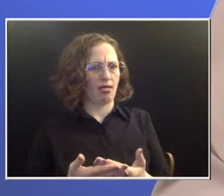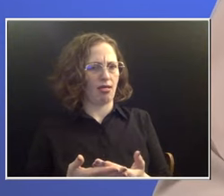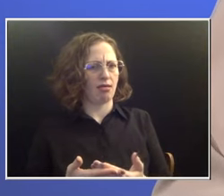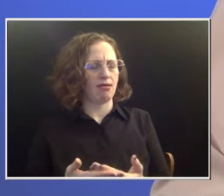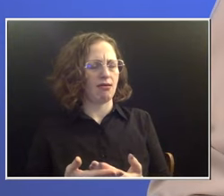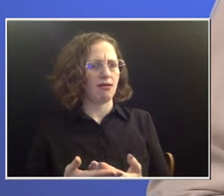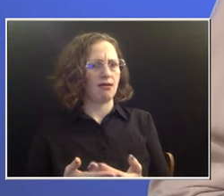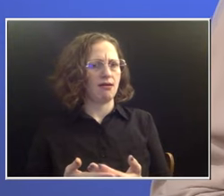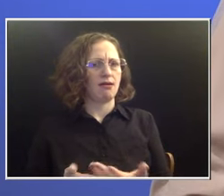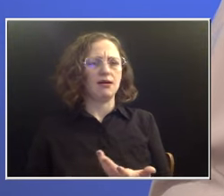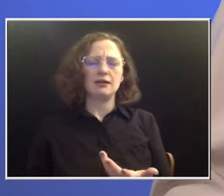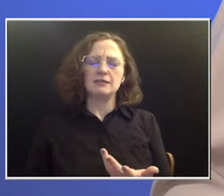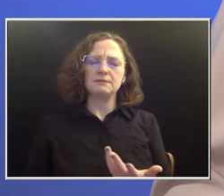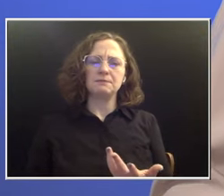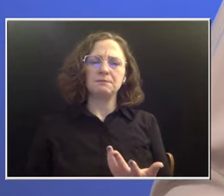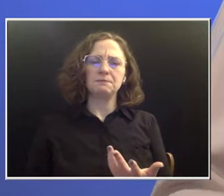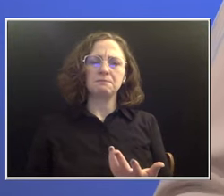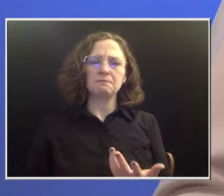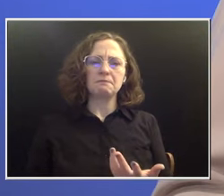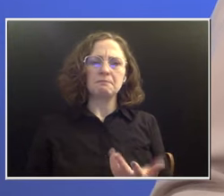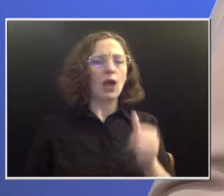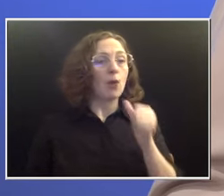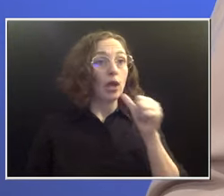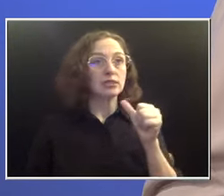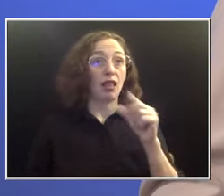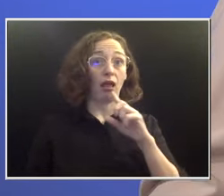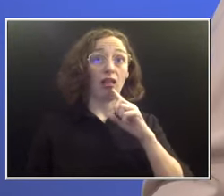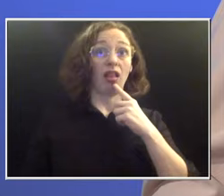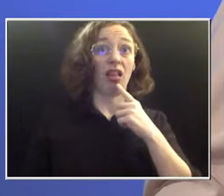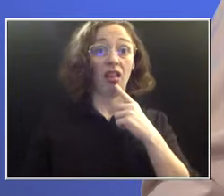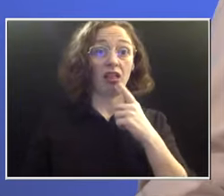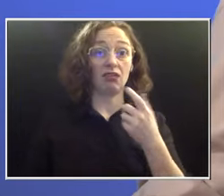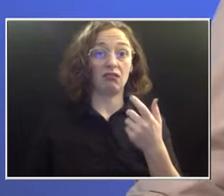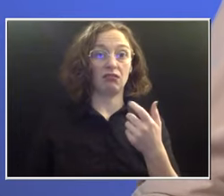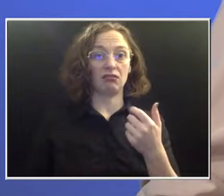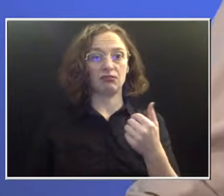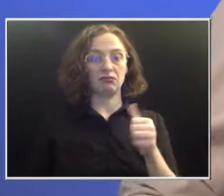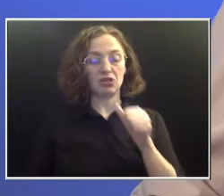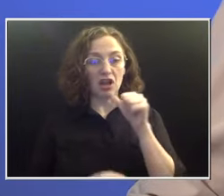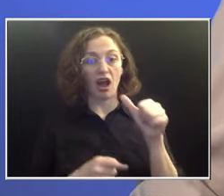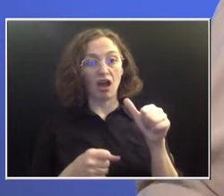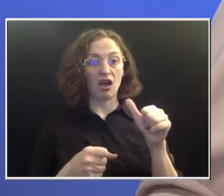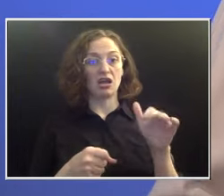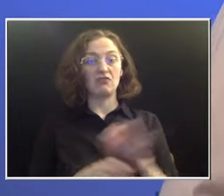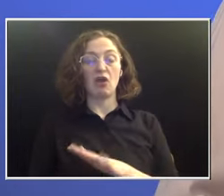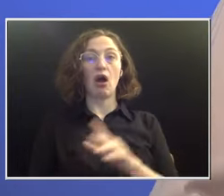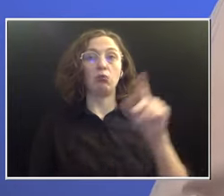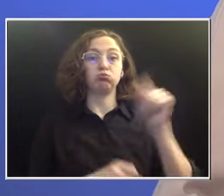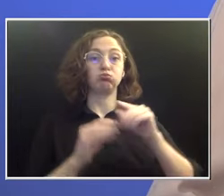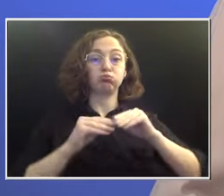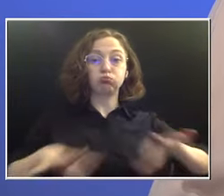was nothing extreme. I wasn't full on, you know, losing complete control of my bladder. There was just some leakage,